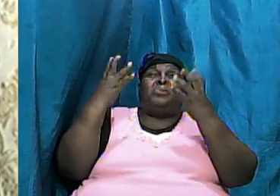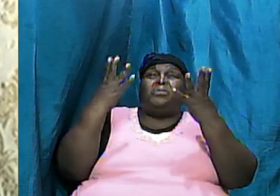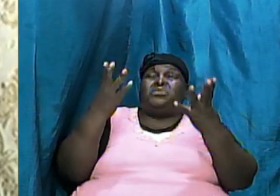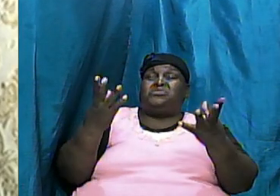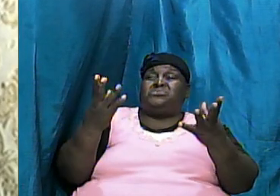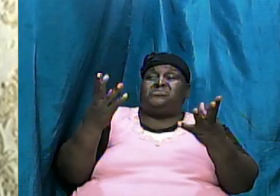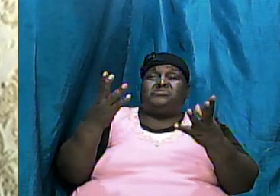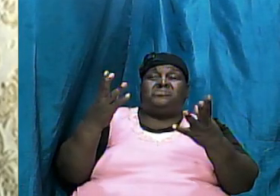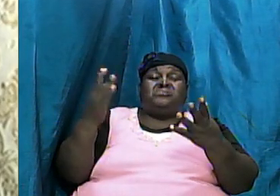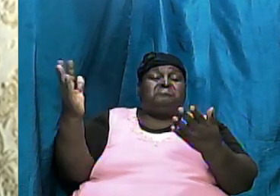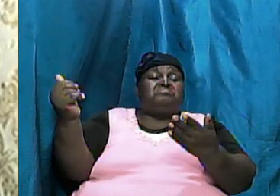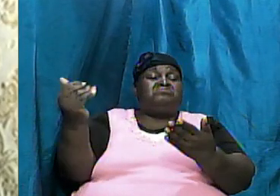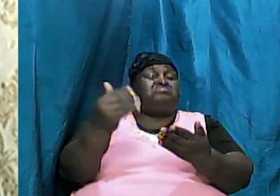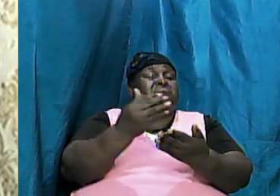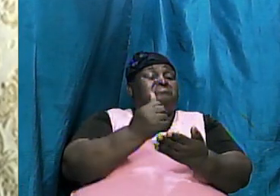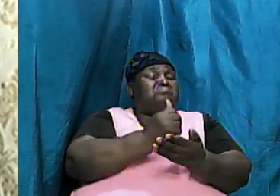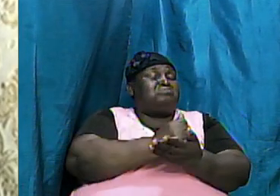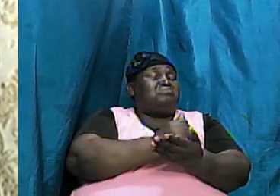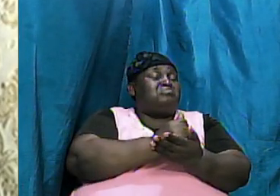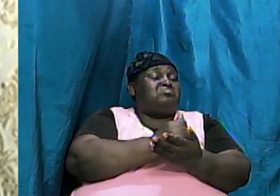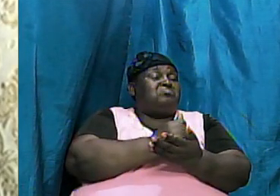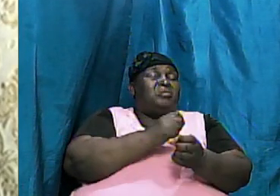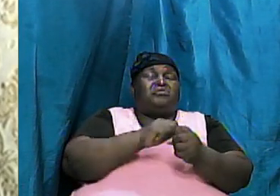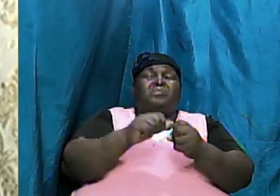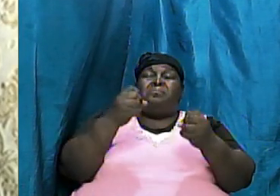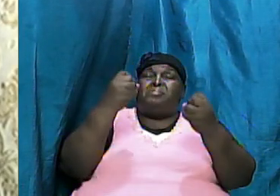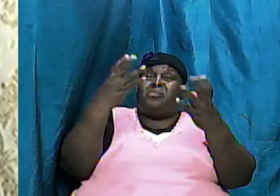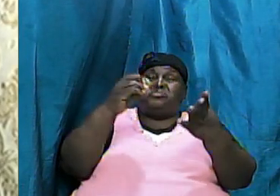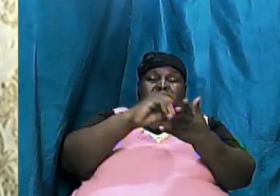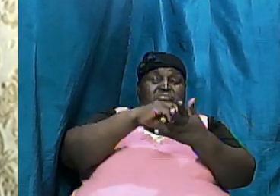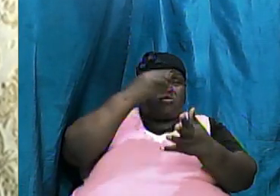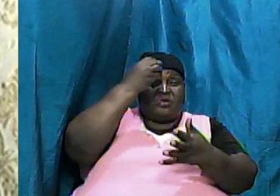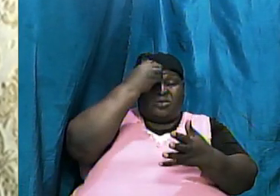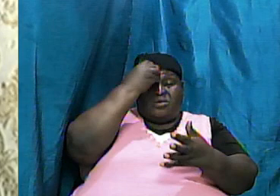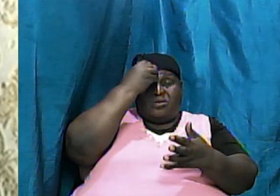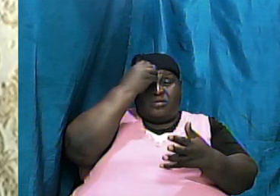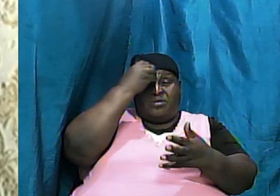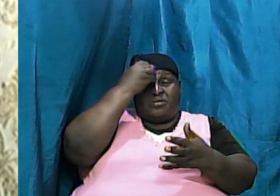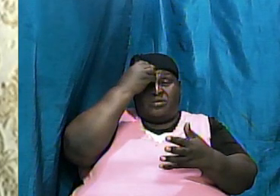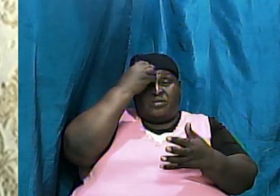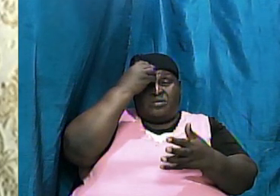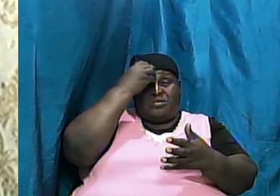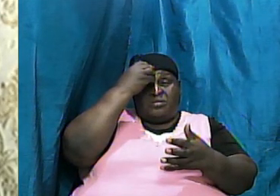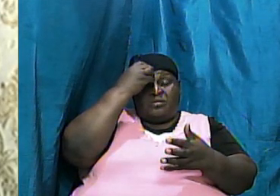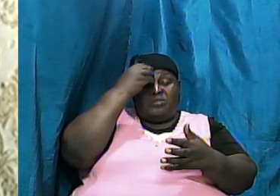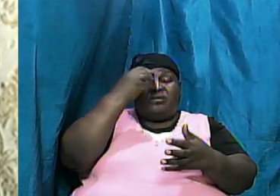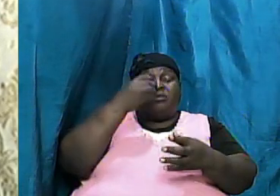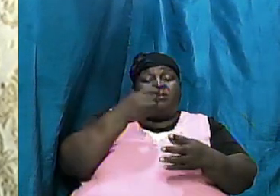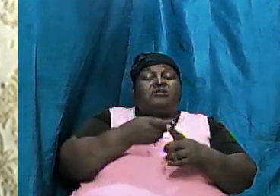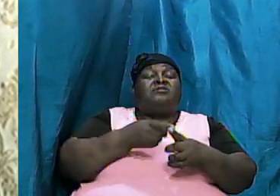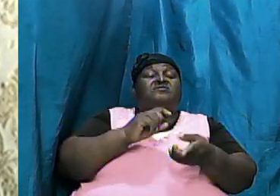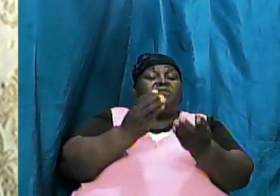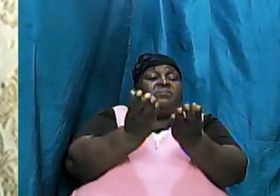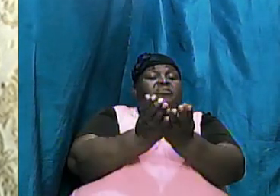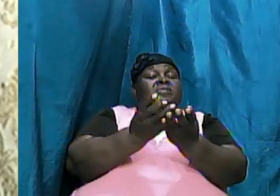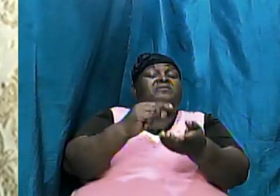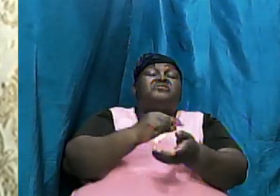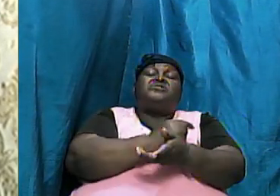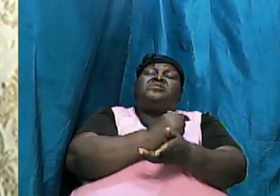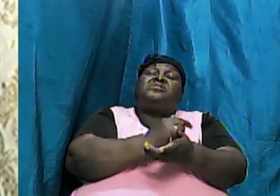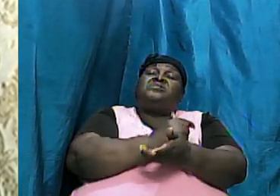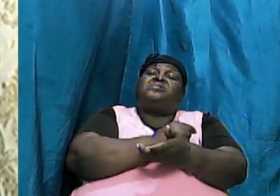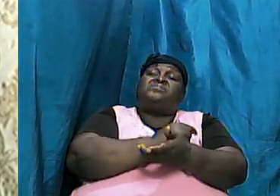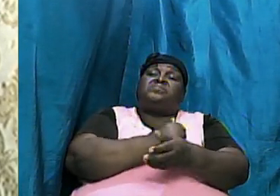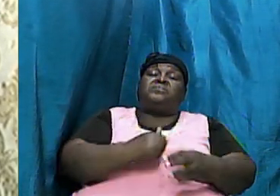to gather so much to learn from this book now at the very